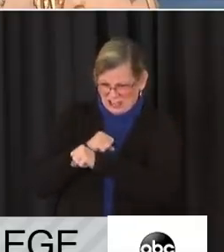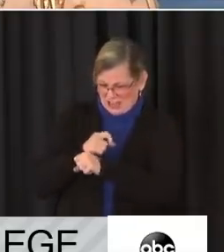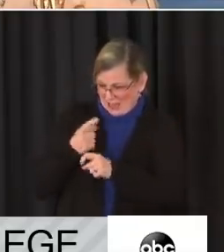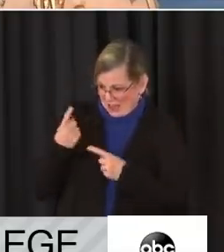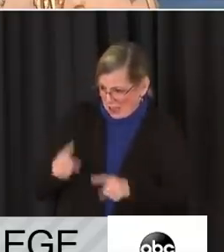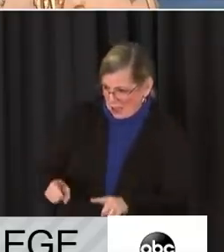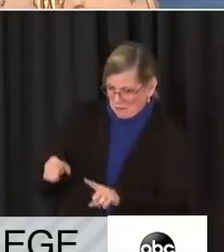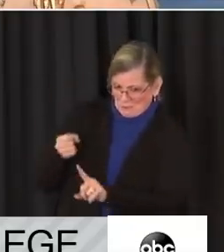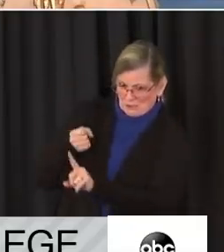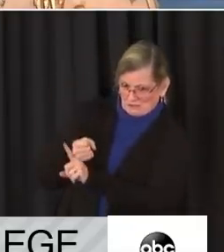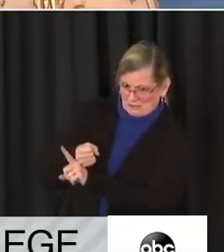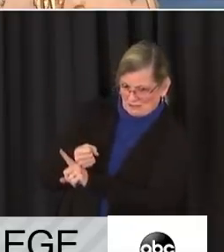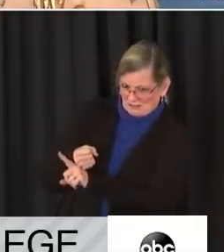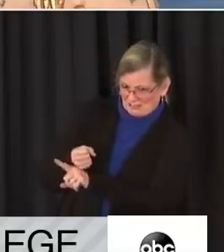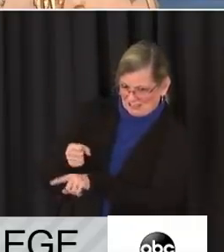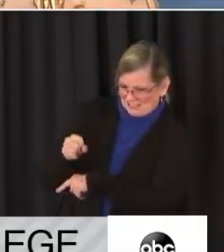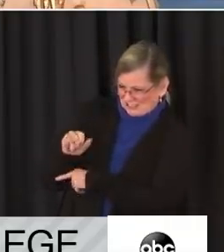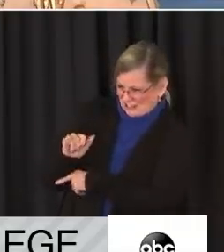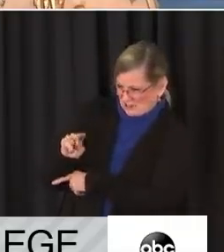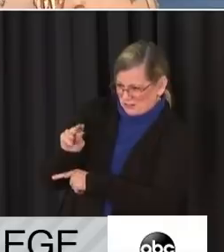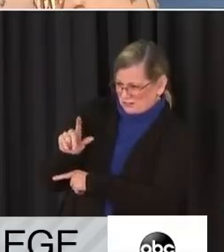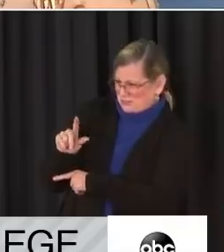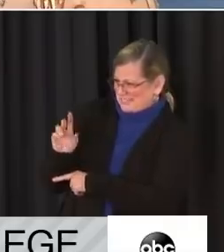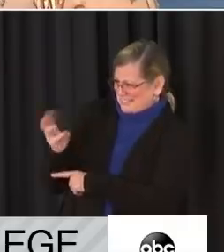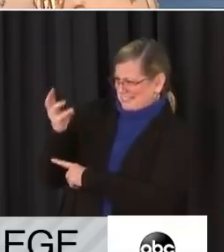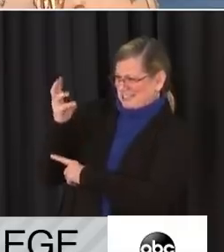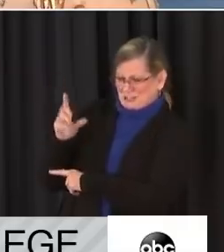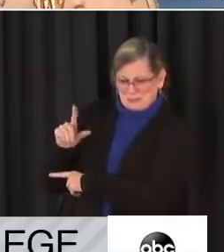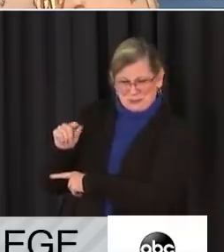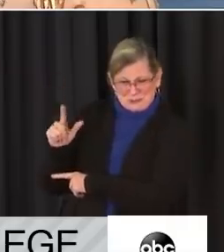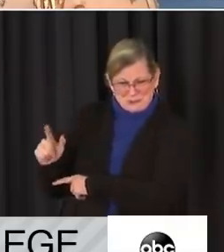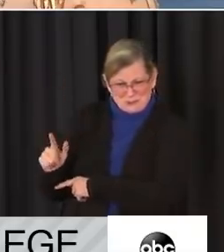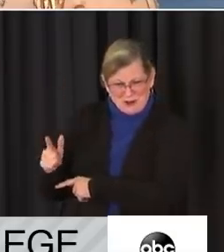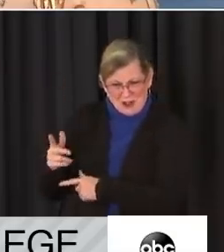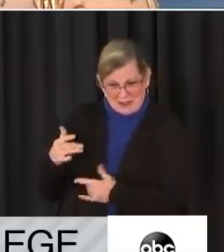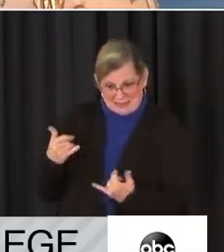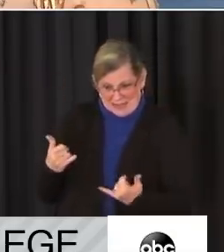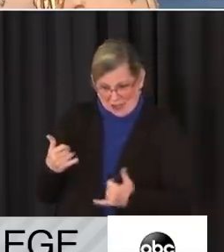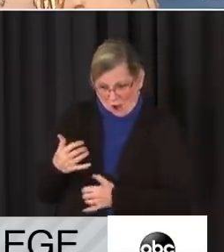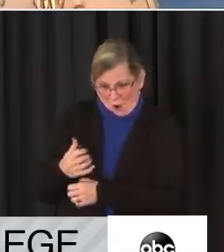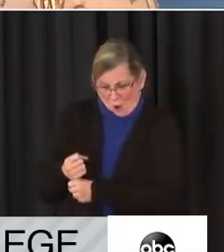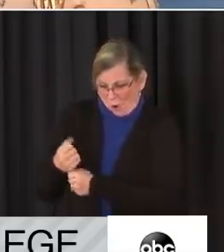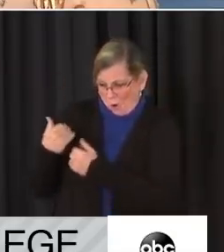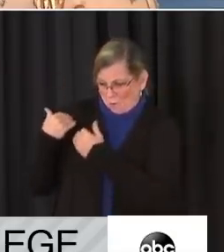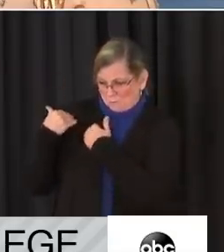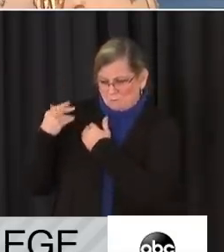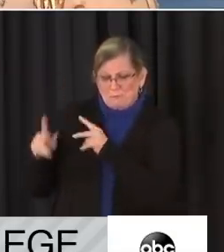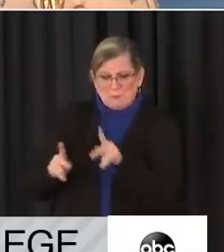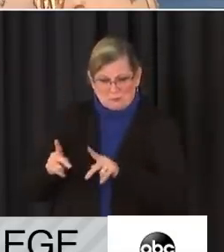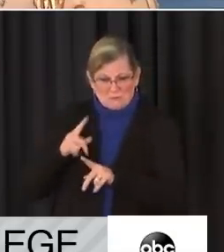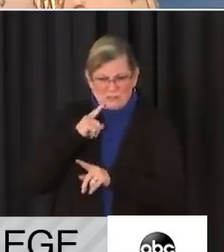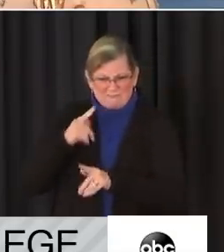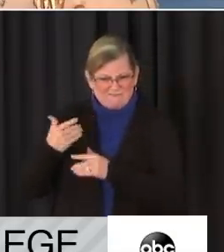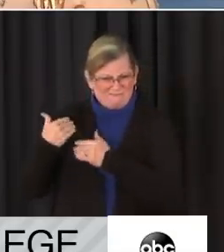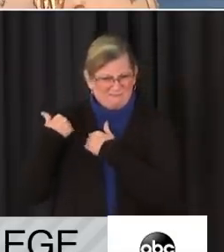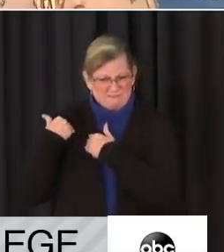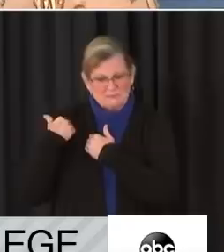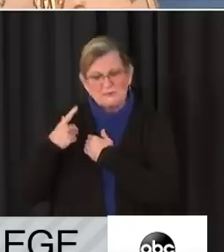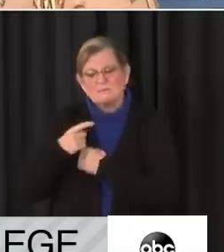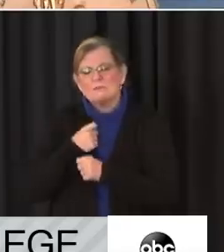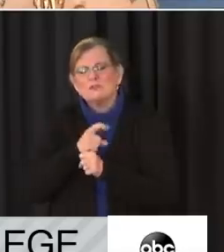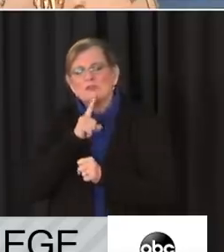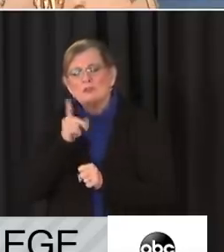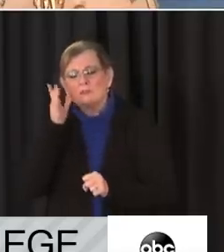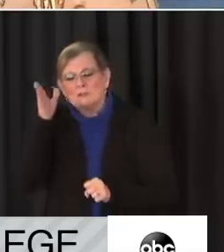on January 6, 2021, both to hold people accountable and to ensure that it never happens